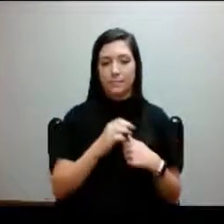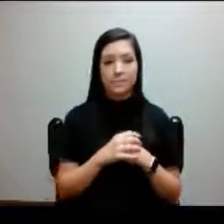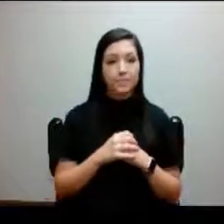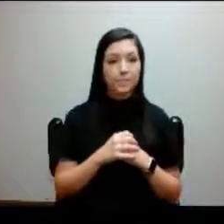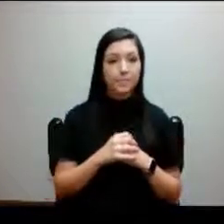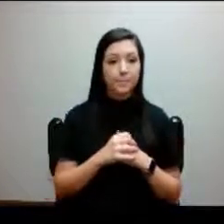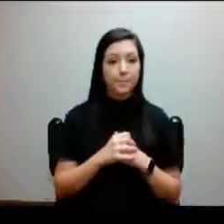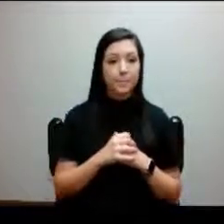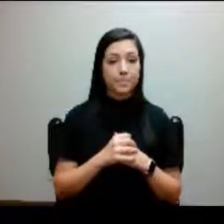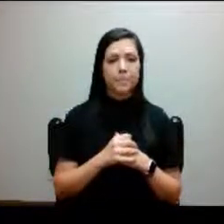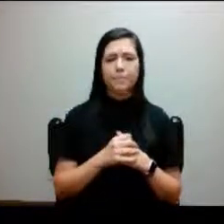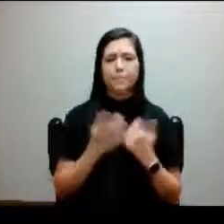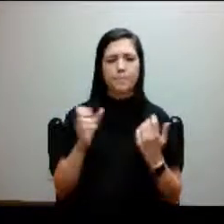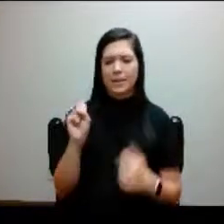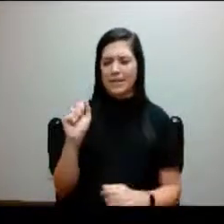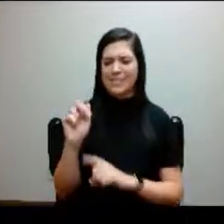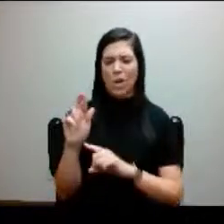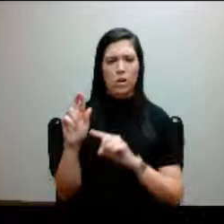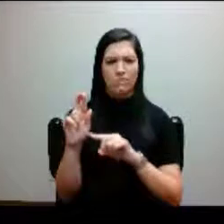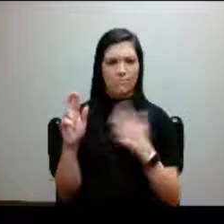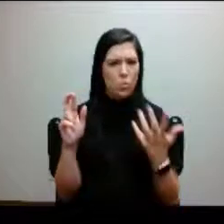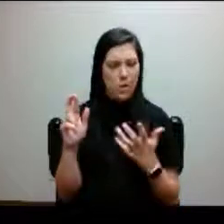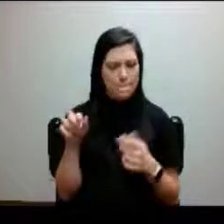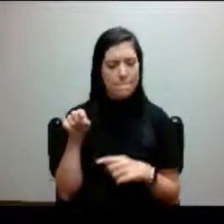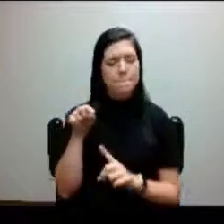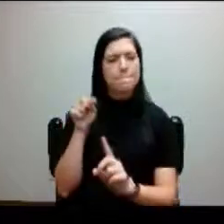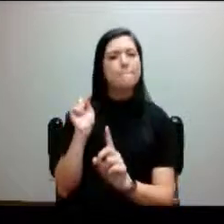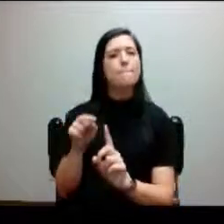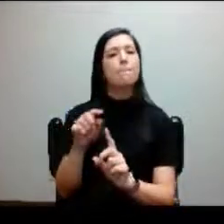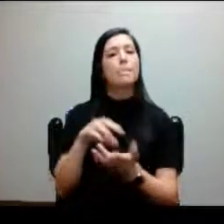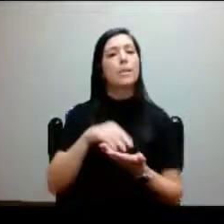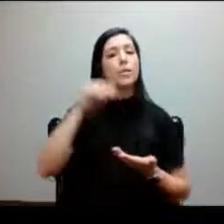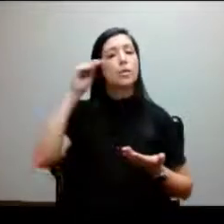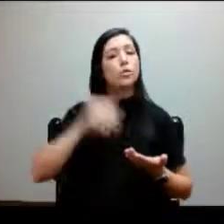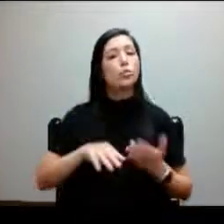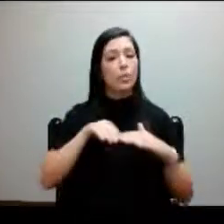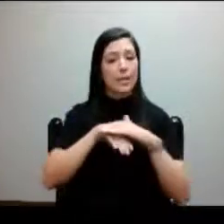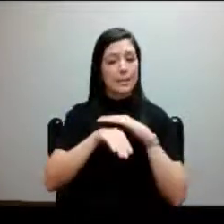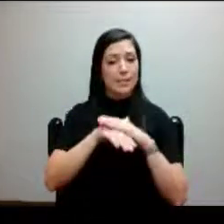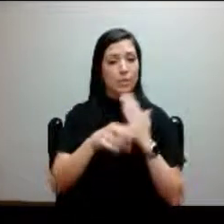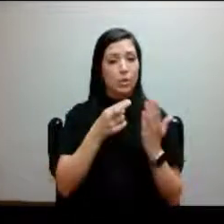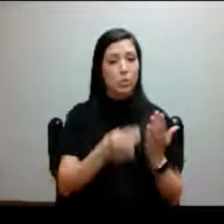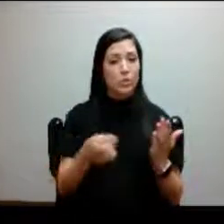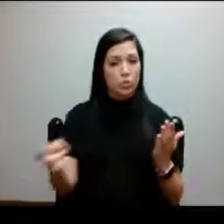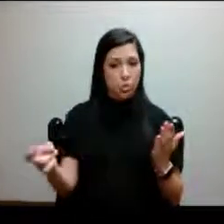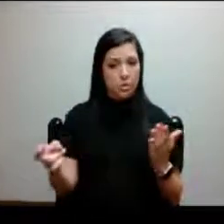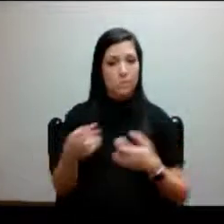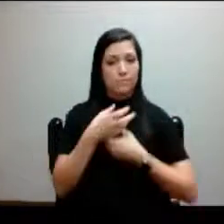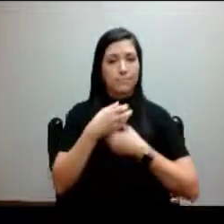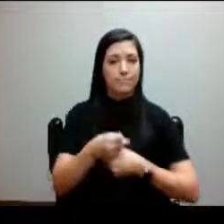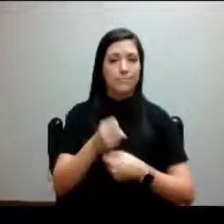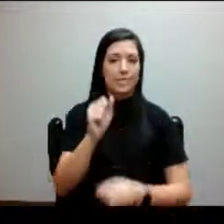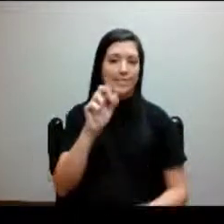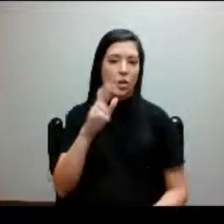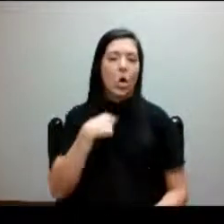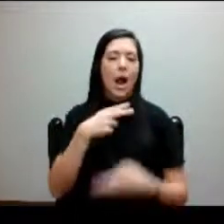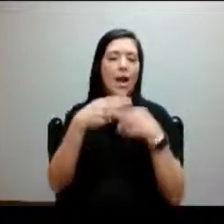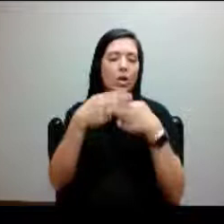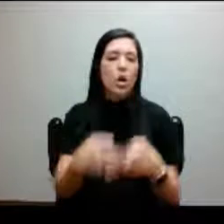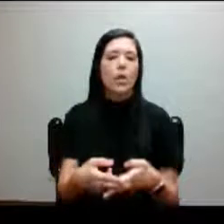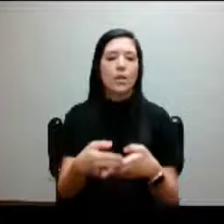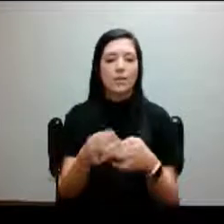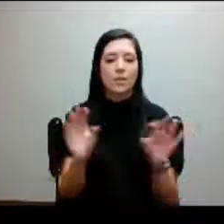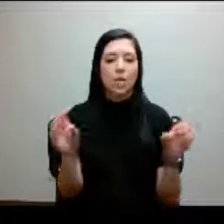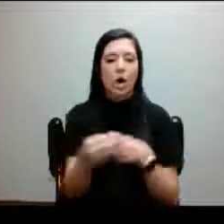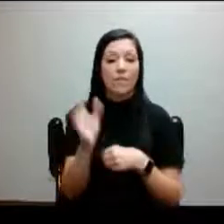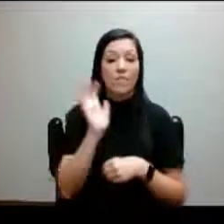So what is SAR? SAR, Student Accessibility Resources, or as I fondly call it, the office formerly known as